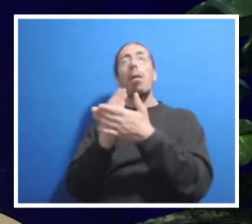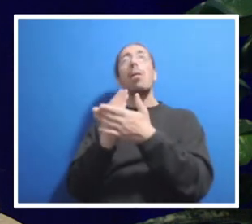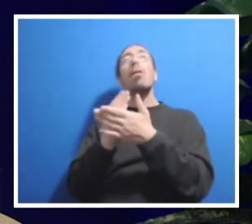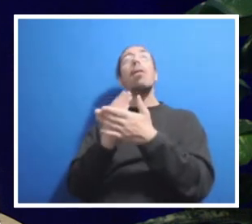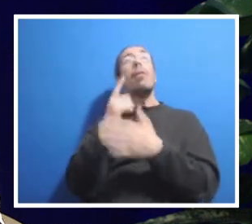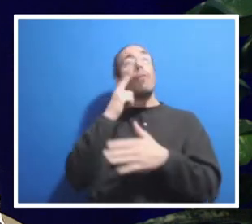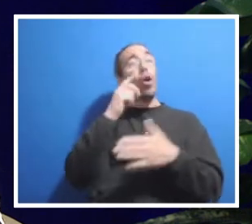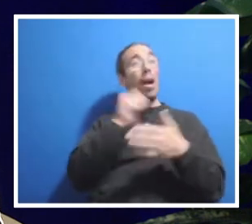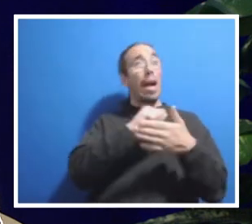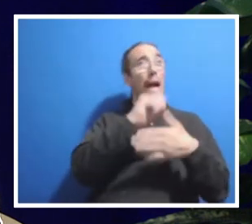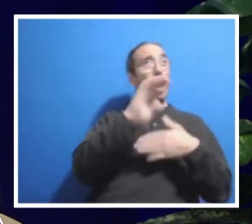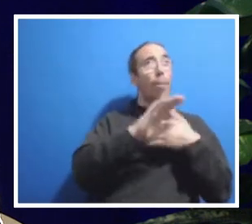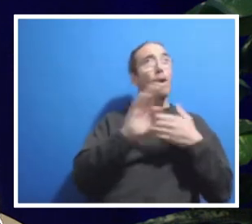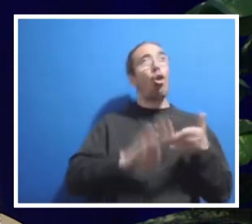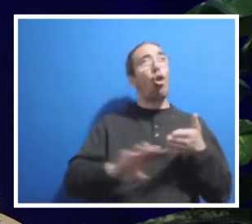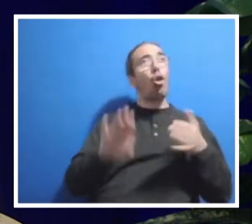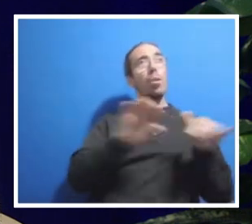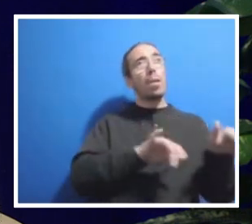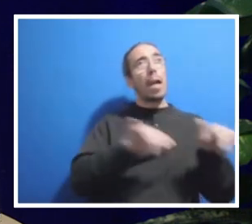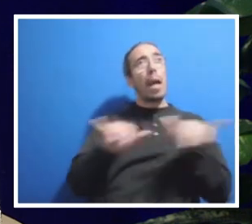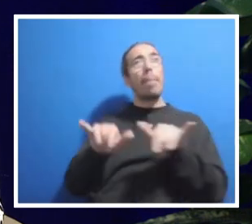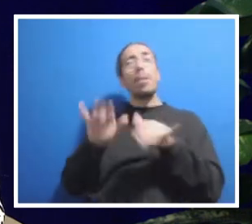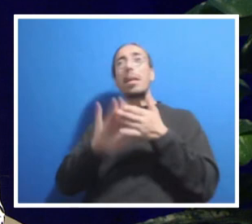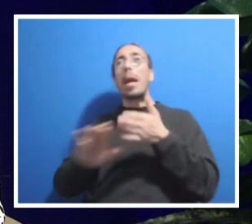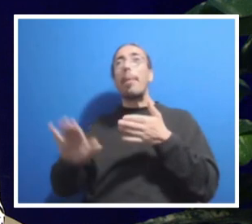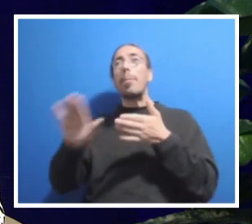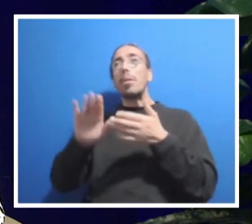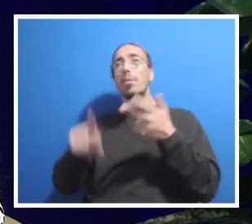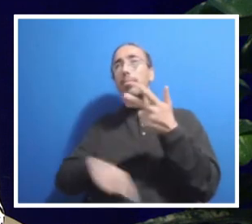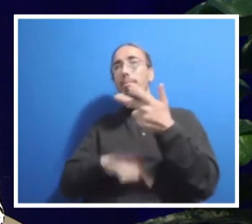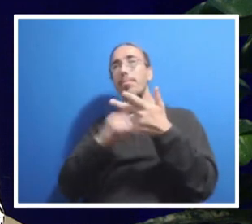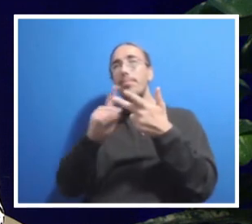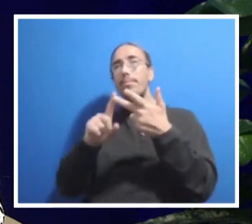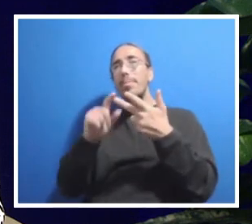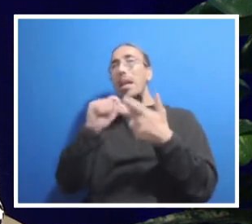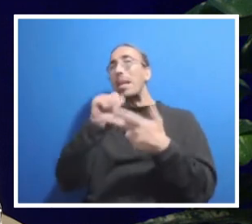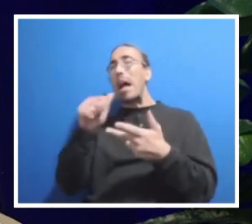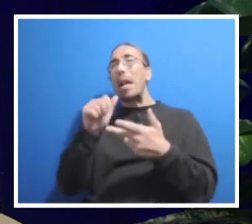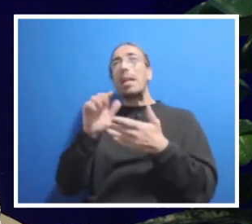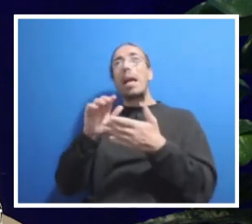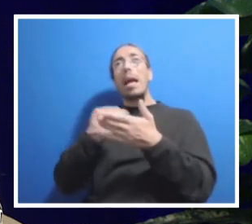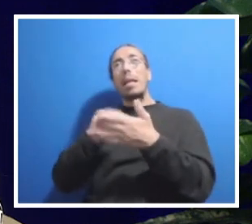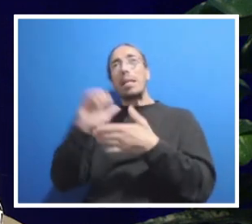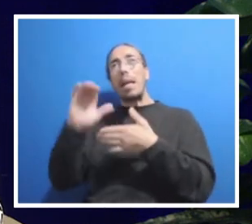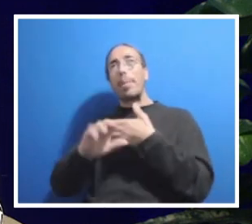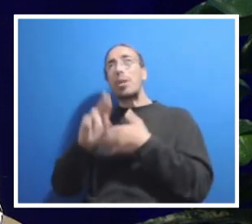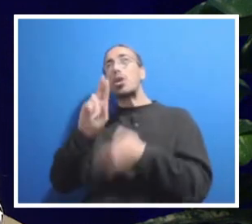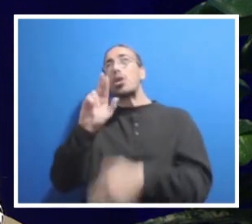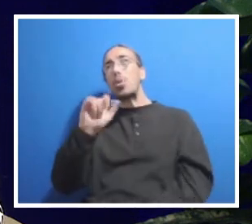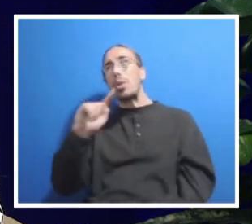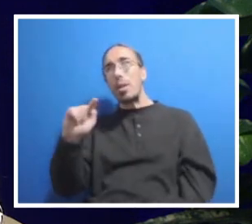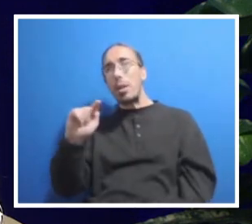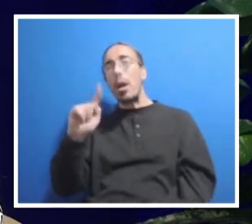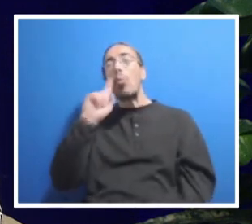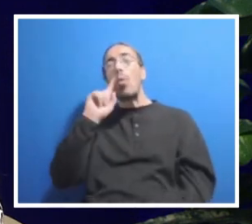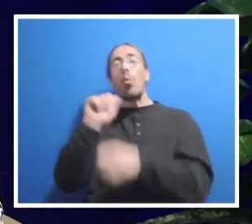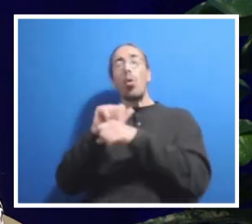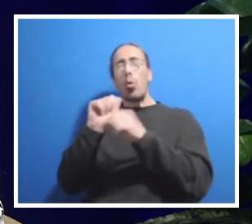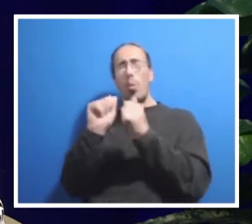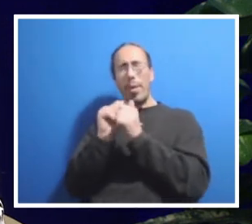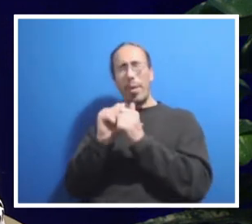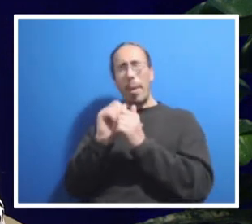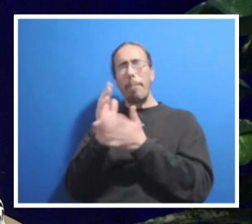colleges, the campuses, and the non-academic units. And then we will work with the budget executives